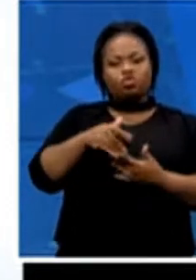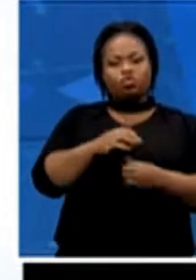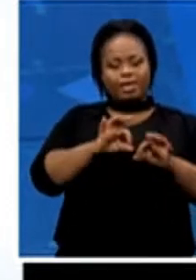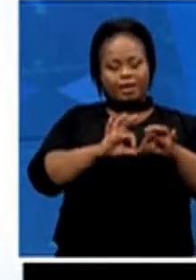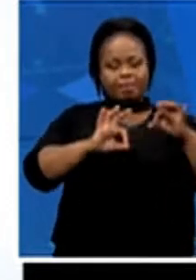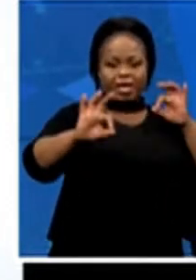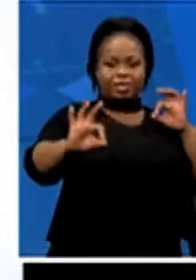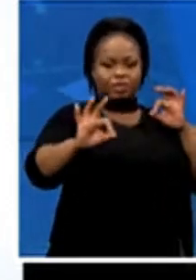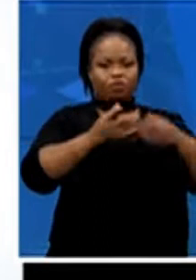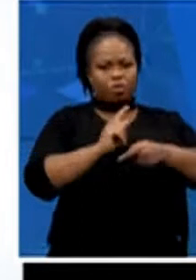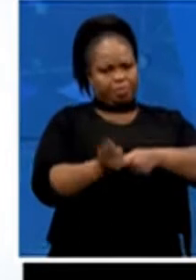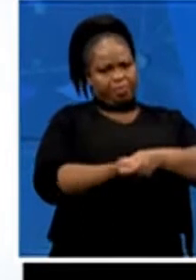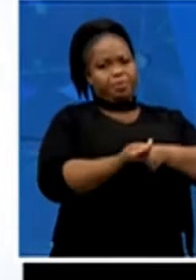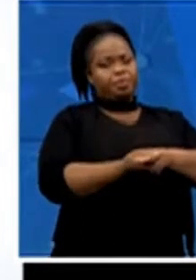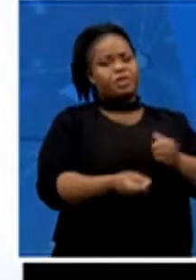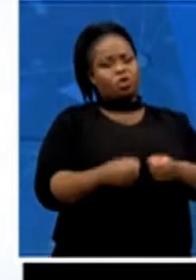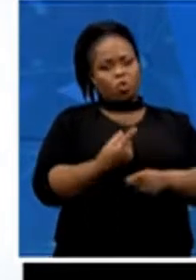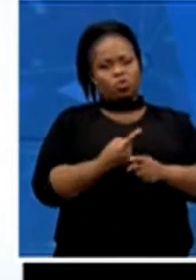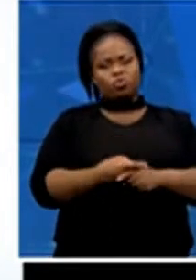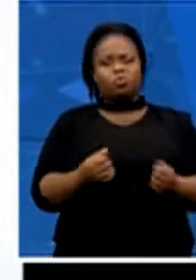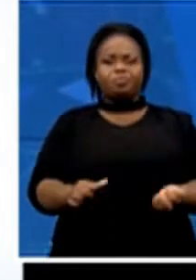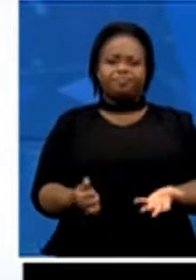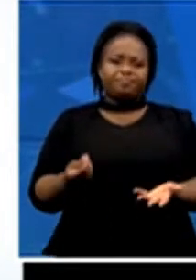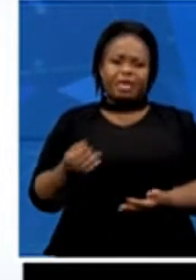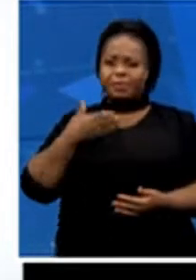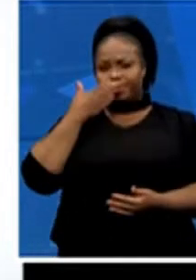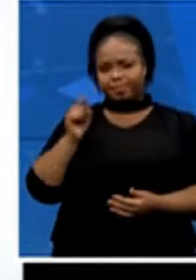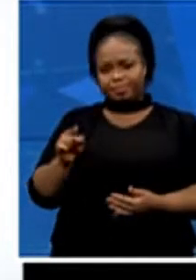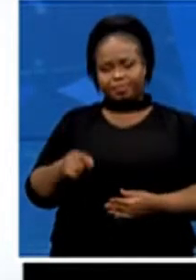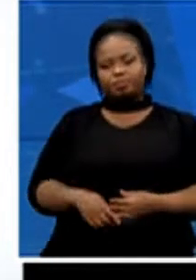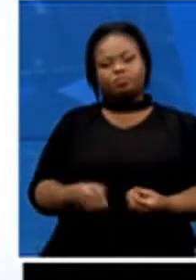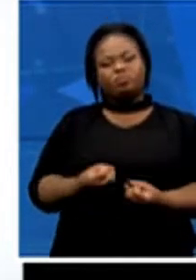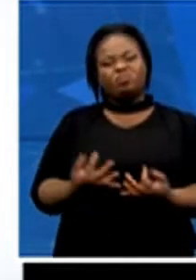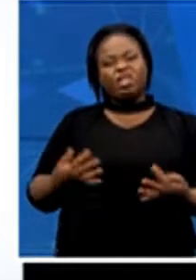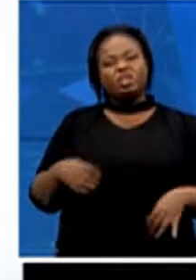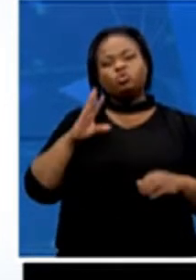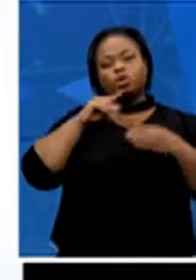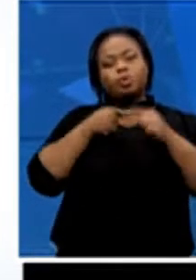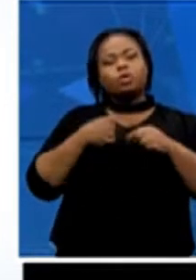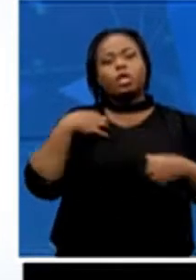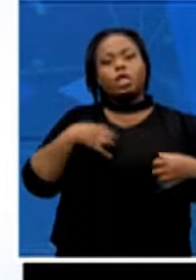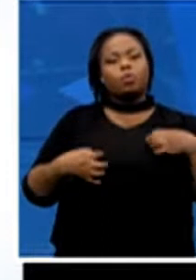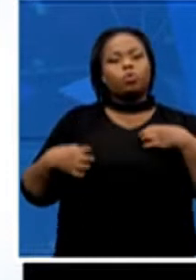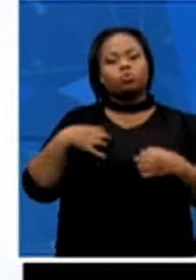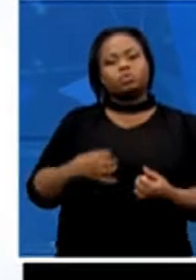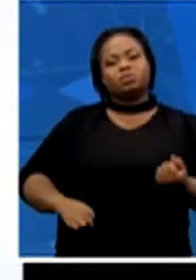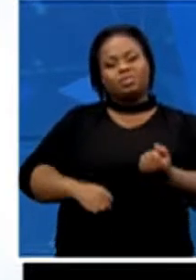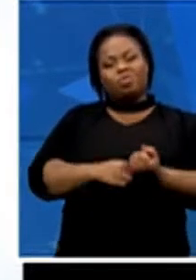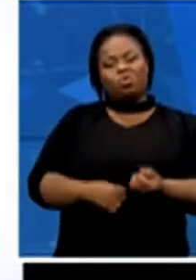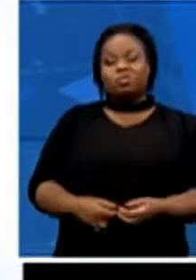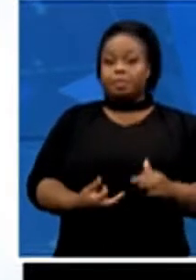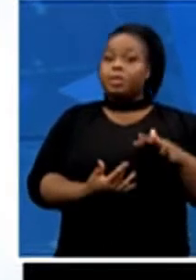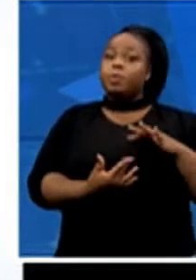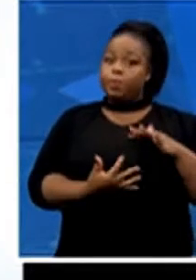All of these players talked about the emotional support, and they talked really passionately about the emotional support